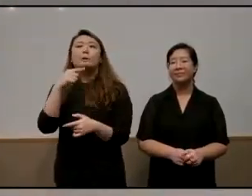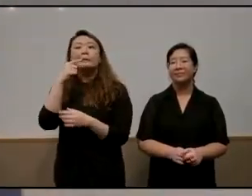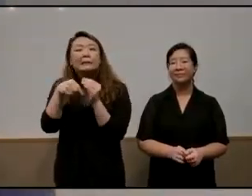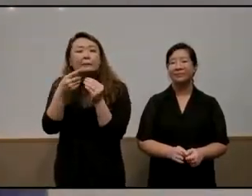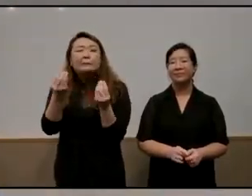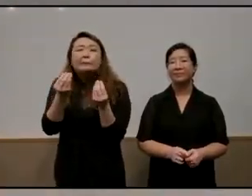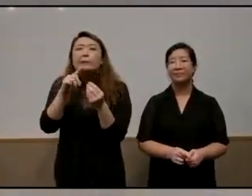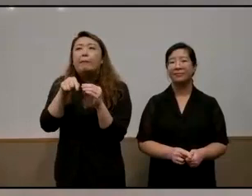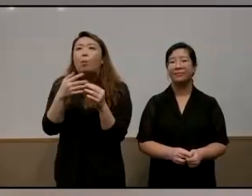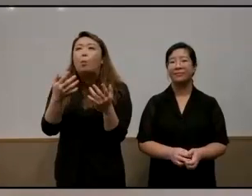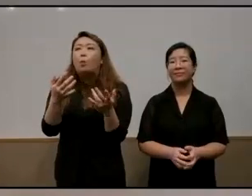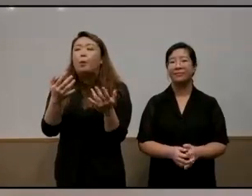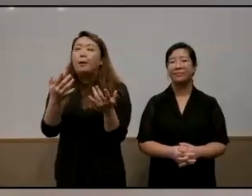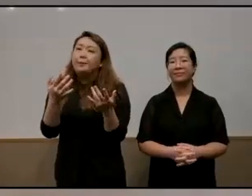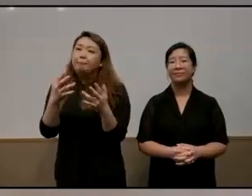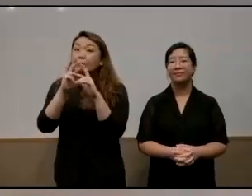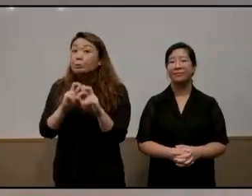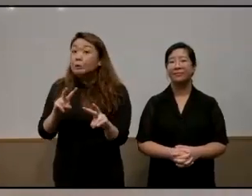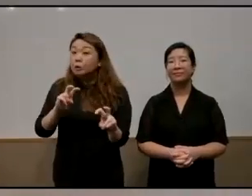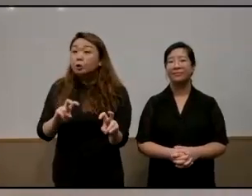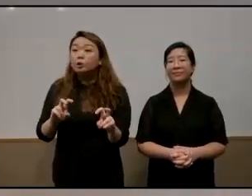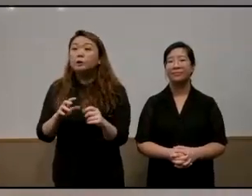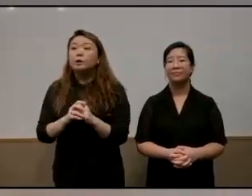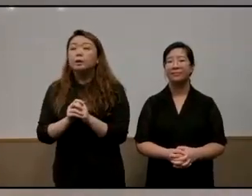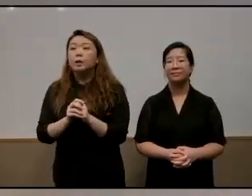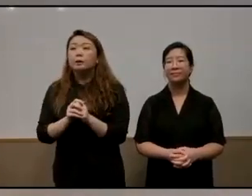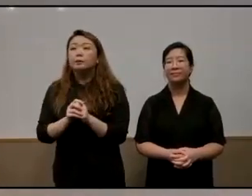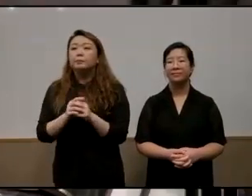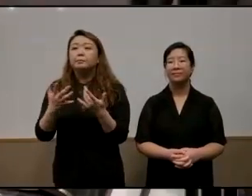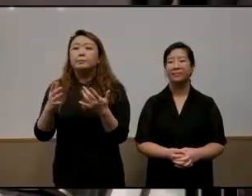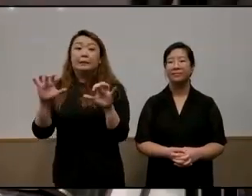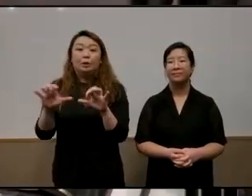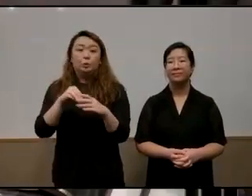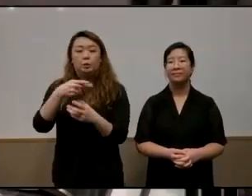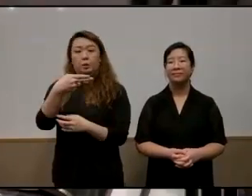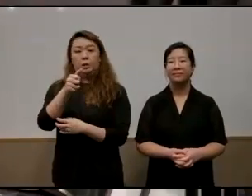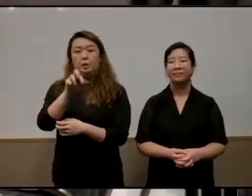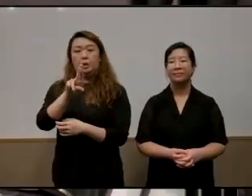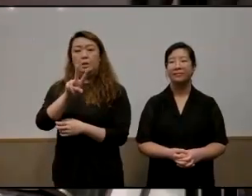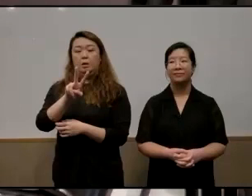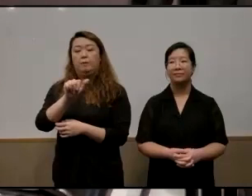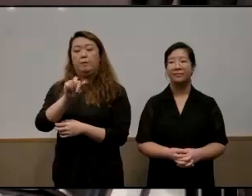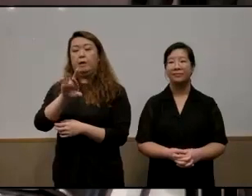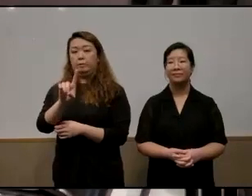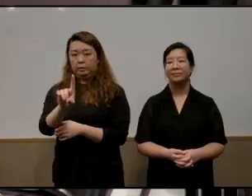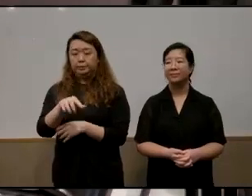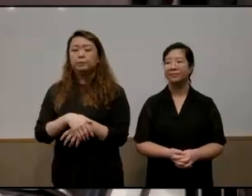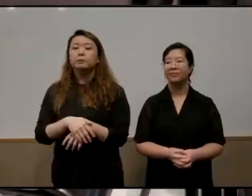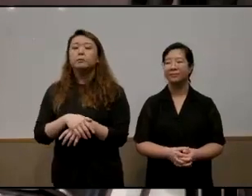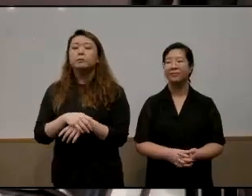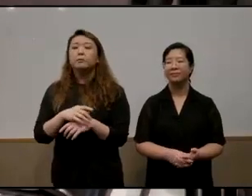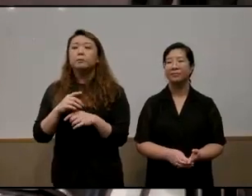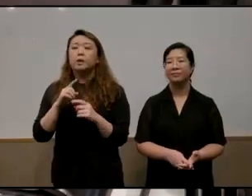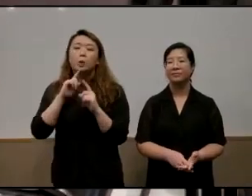bit about the research uh being done in harvard um we we talked about